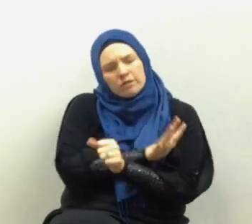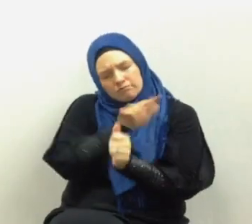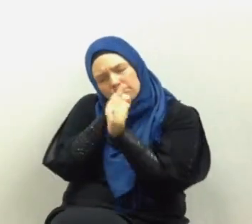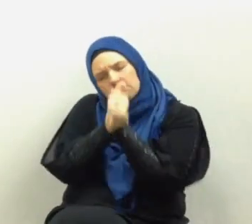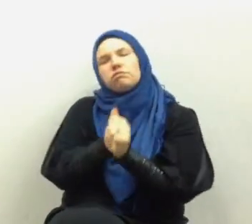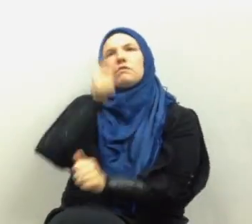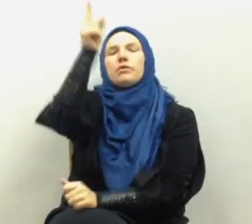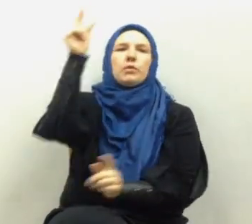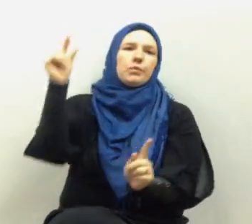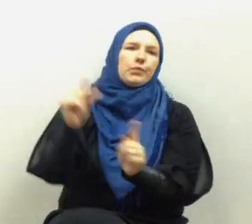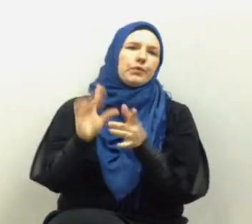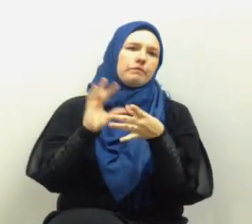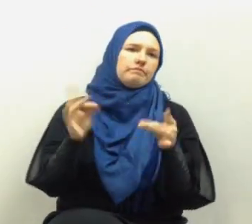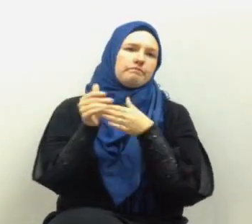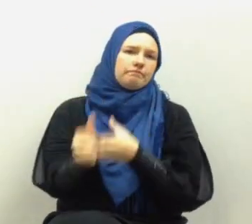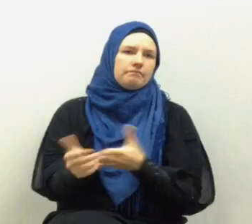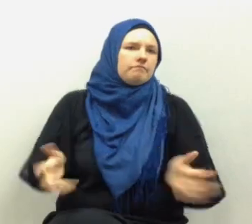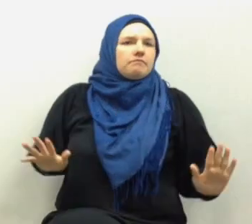to Allah